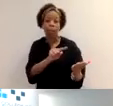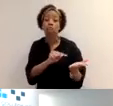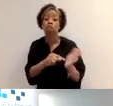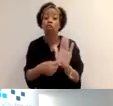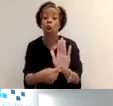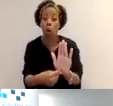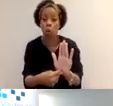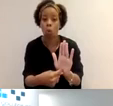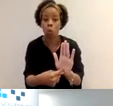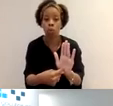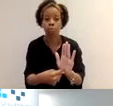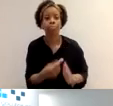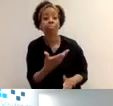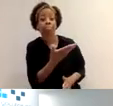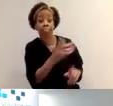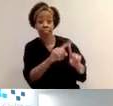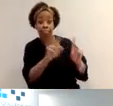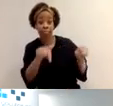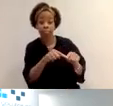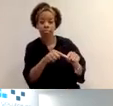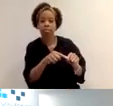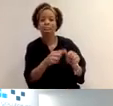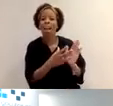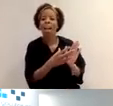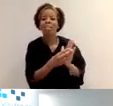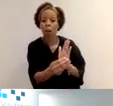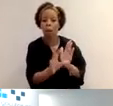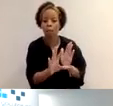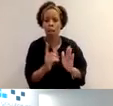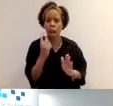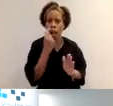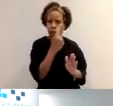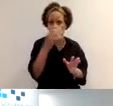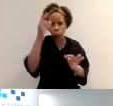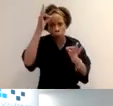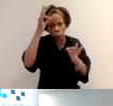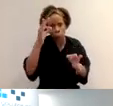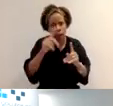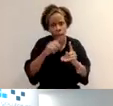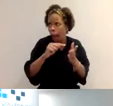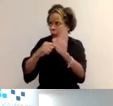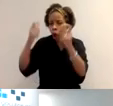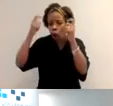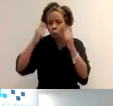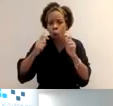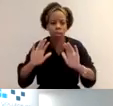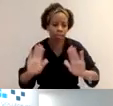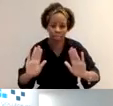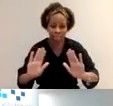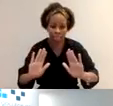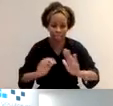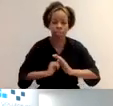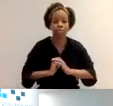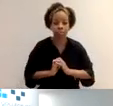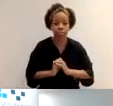There's just some examples here. So it's not evidence in a call to law. Don't worry, it's not that stringent or strict. It is more kind of, for example,